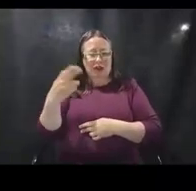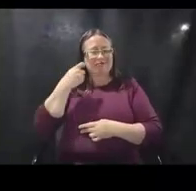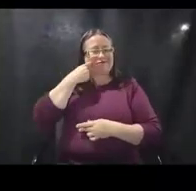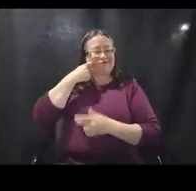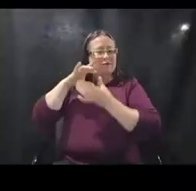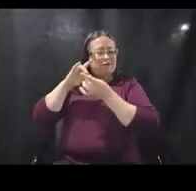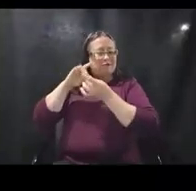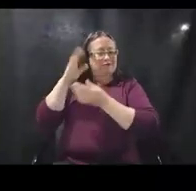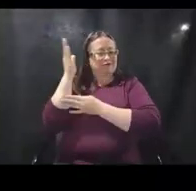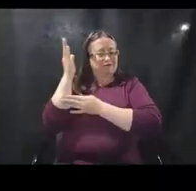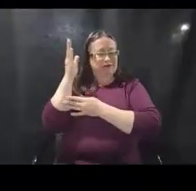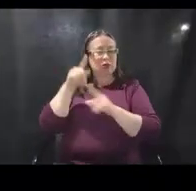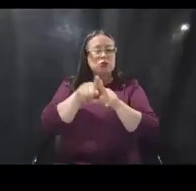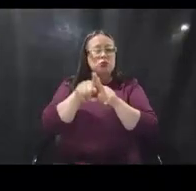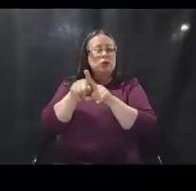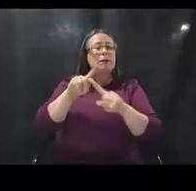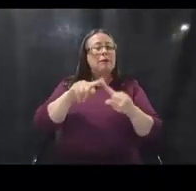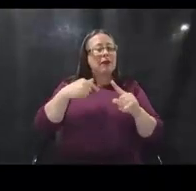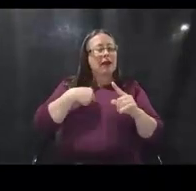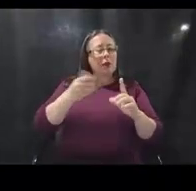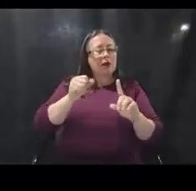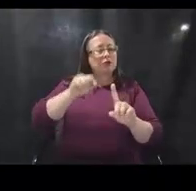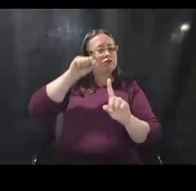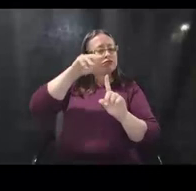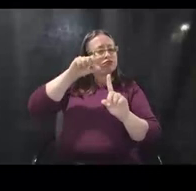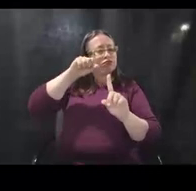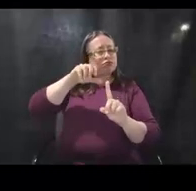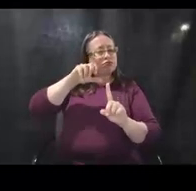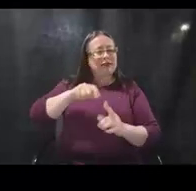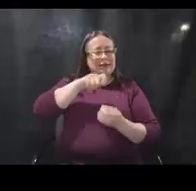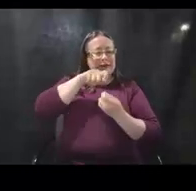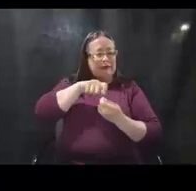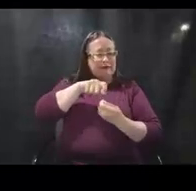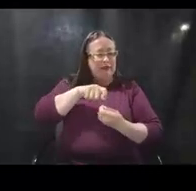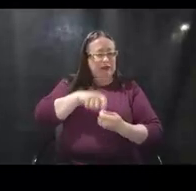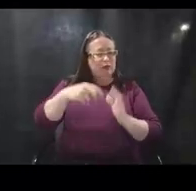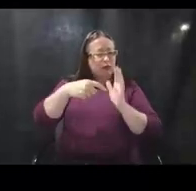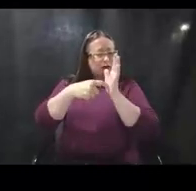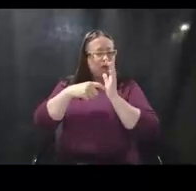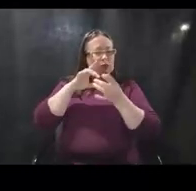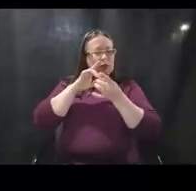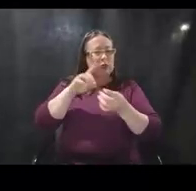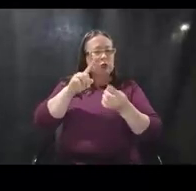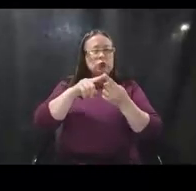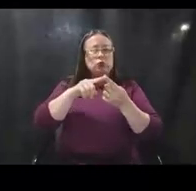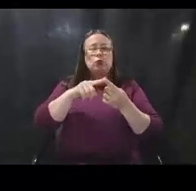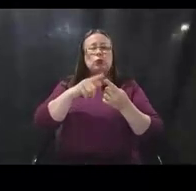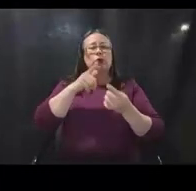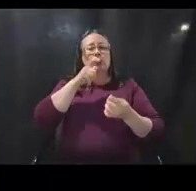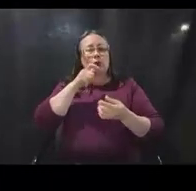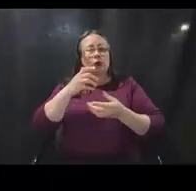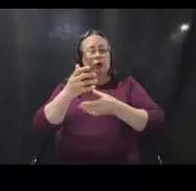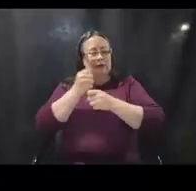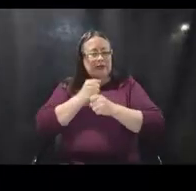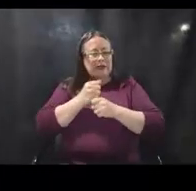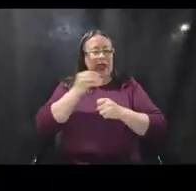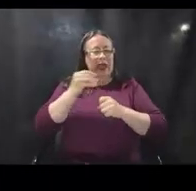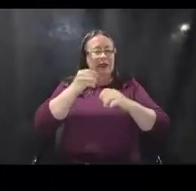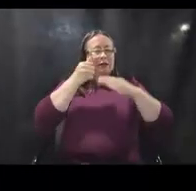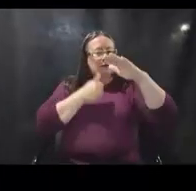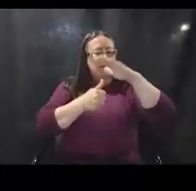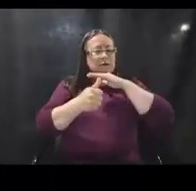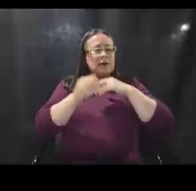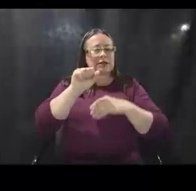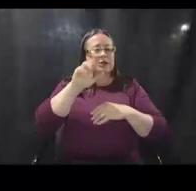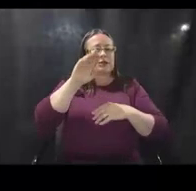I want to spend a few minutes calling out some specific requirements related to recipients and sub-recipients of public assistance